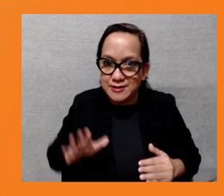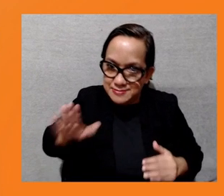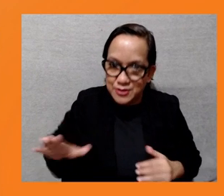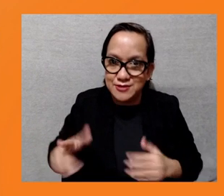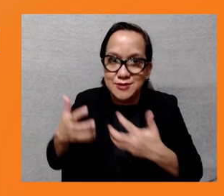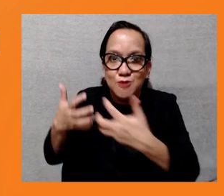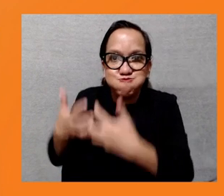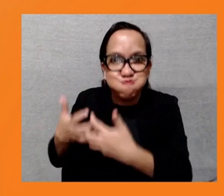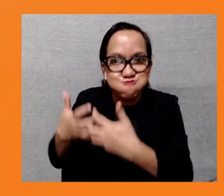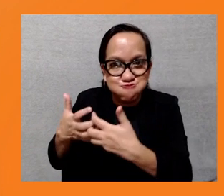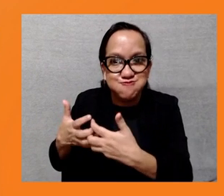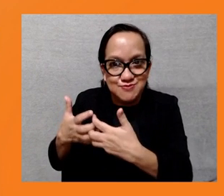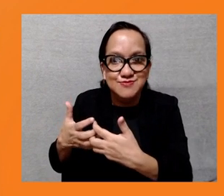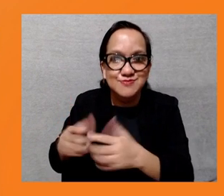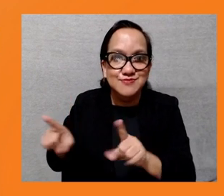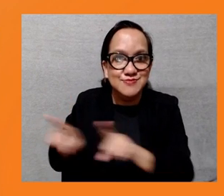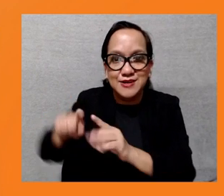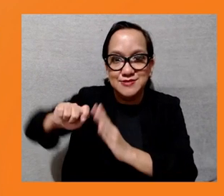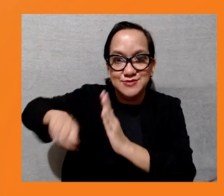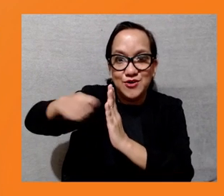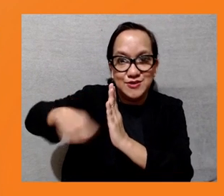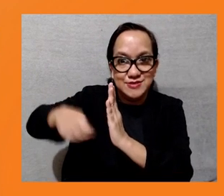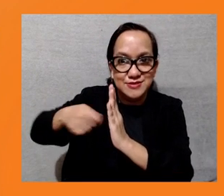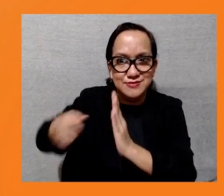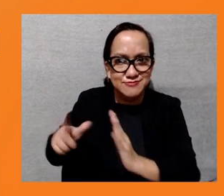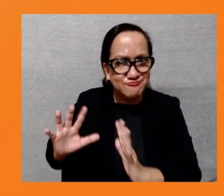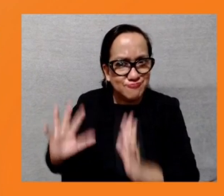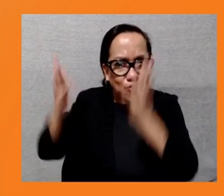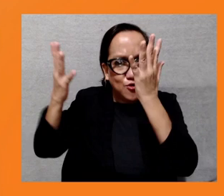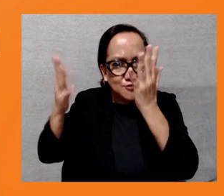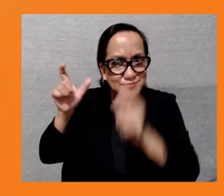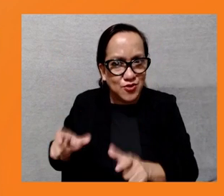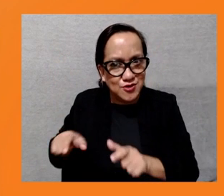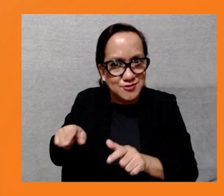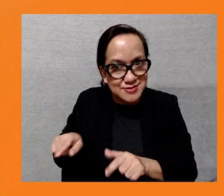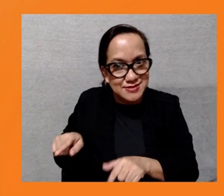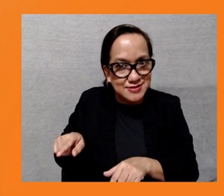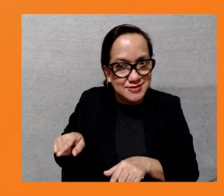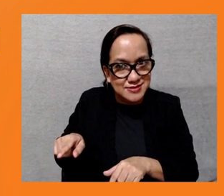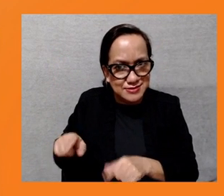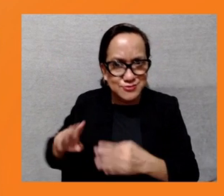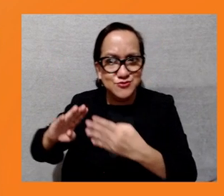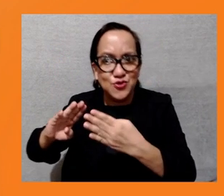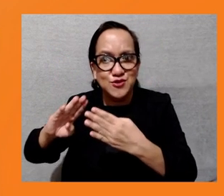standards of living of the displaced poor and other vulnerable groups. But in fact, it is only in paper.